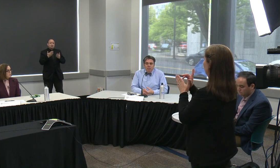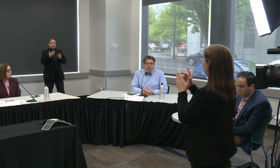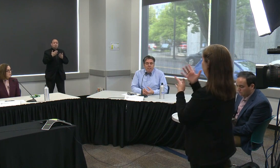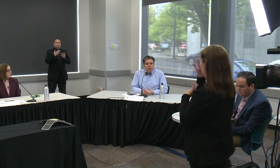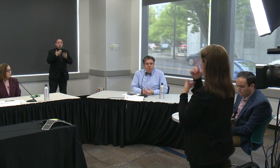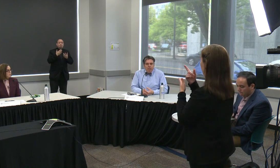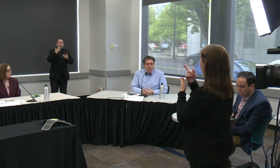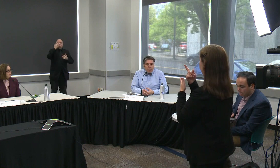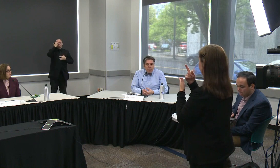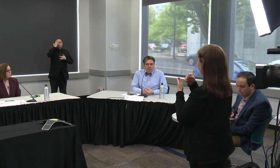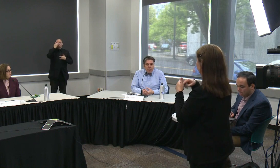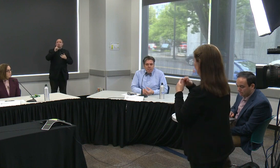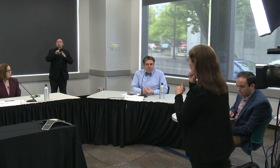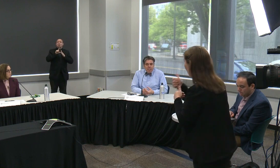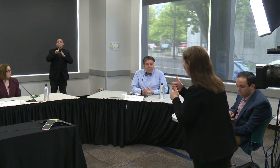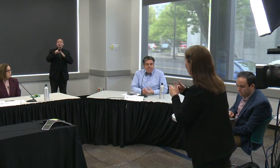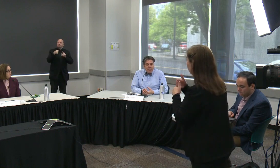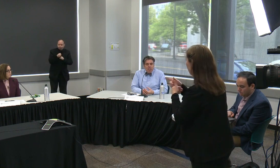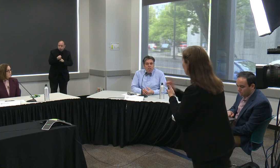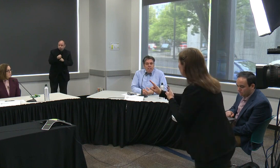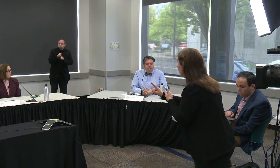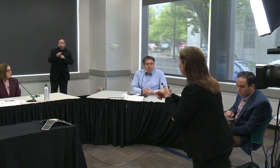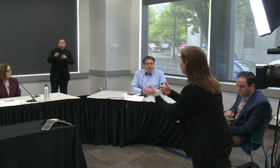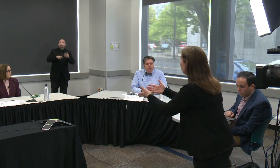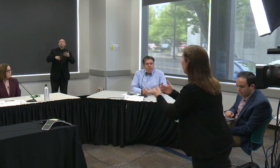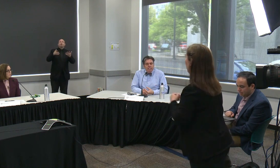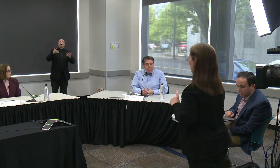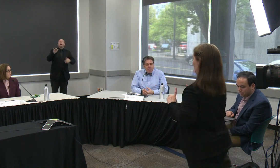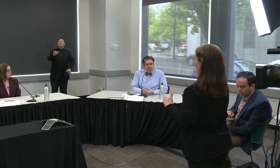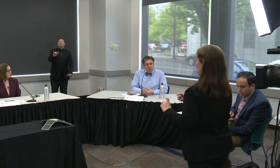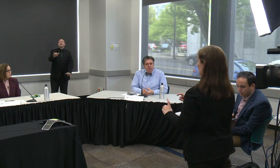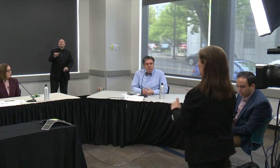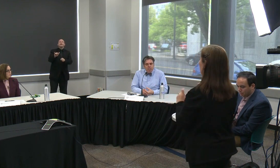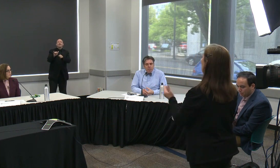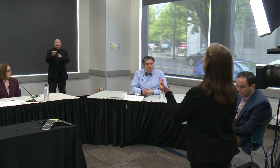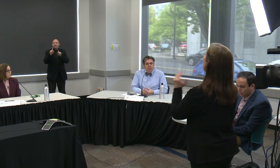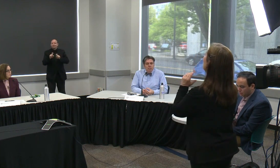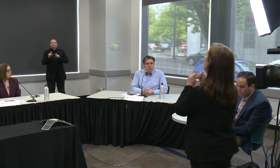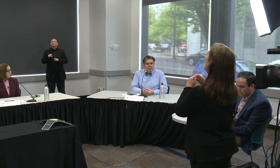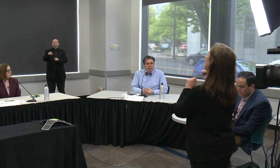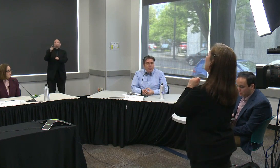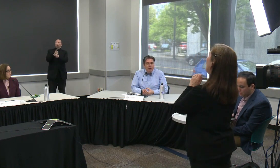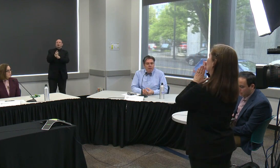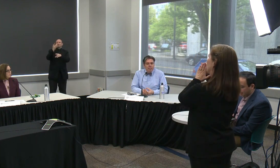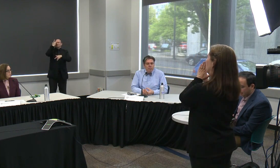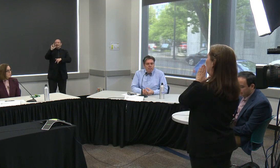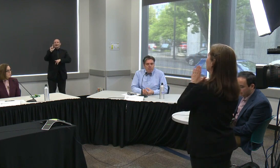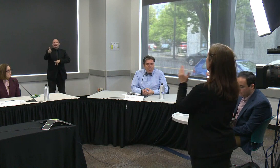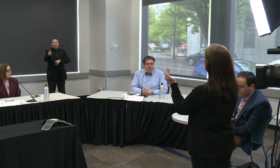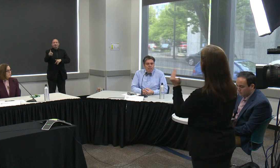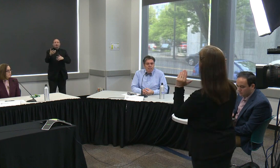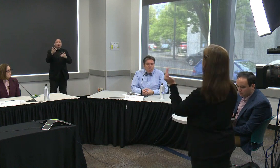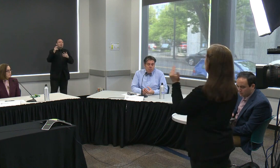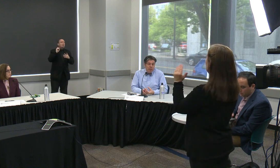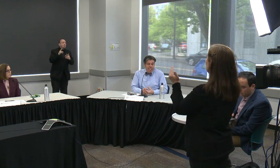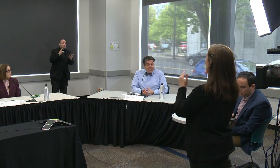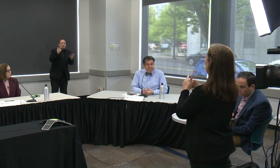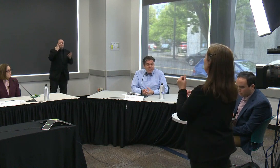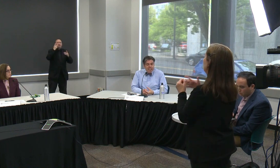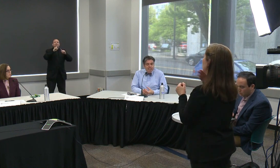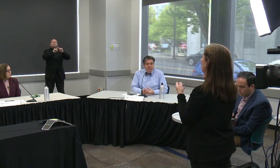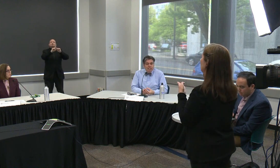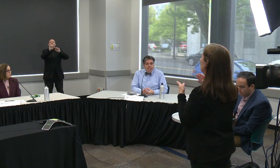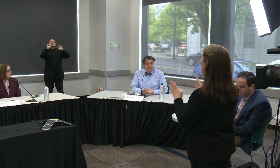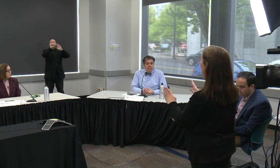so that's why we are doing some of this testing looking at what other states and communities are doing so we can learn how best to respond to deploy